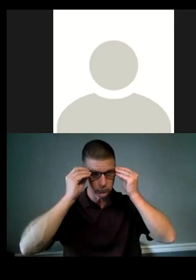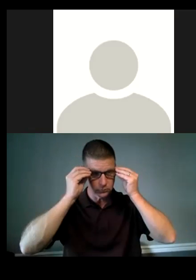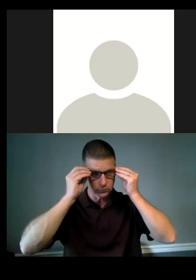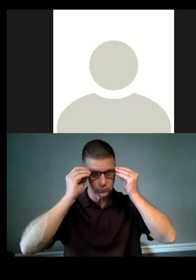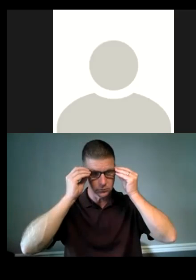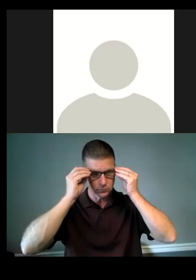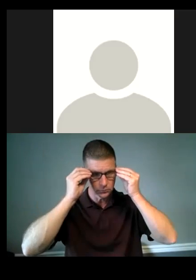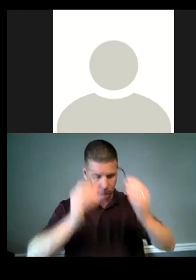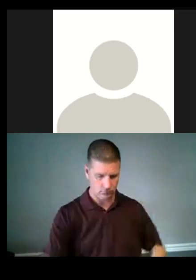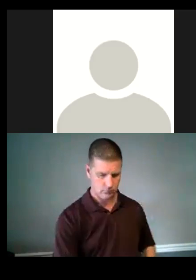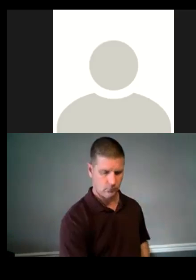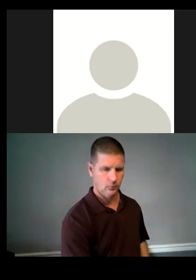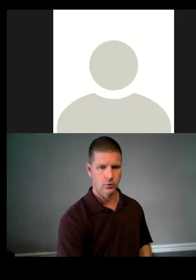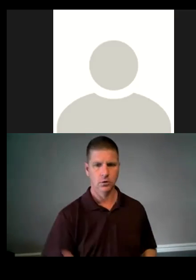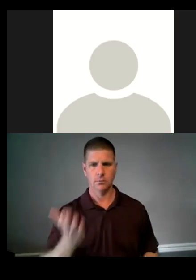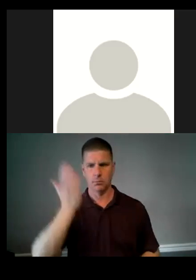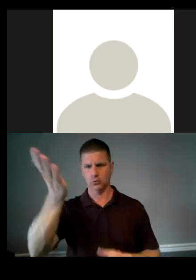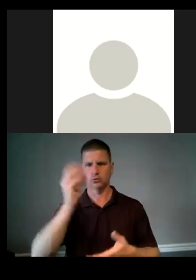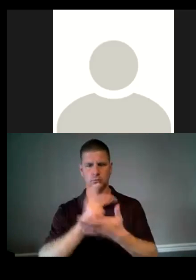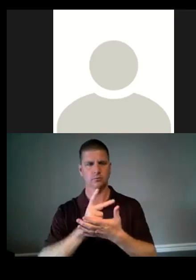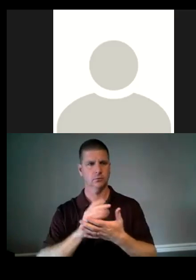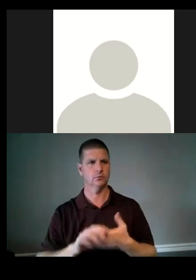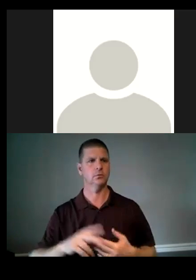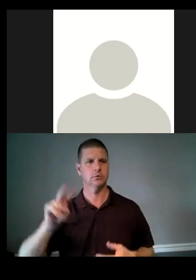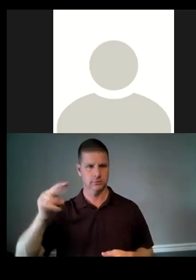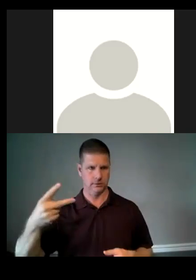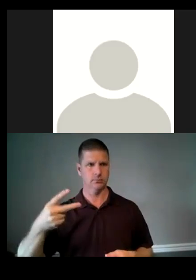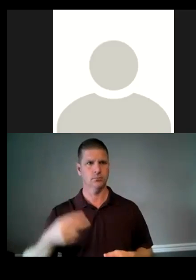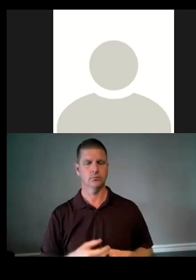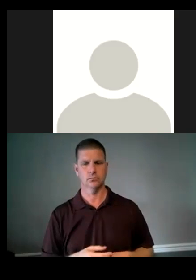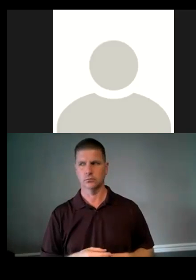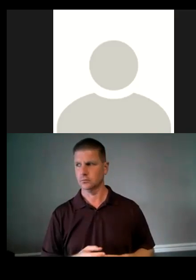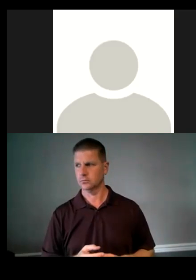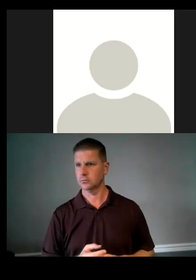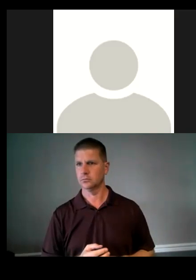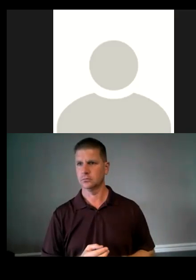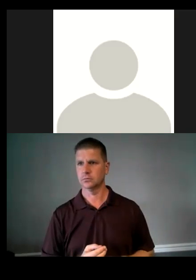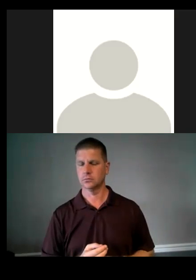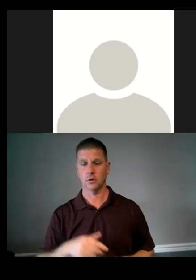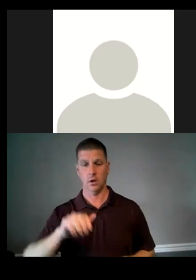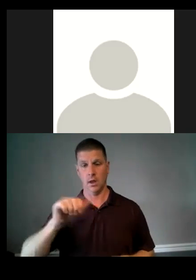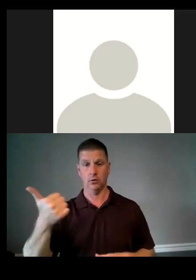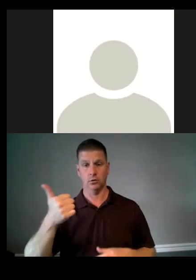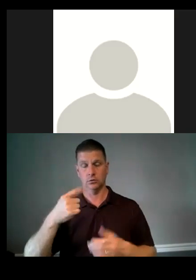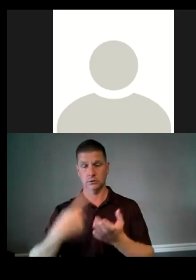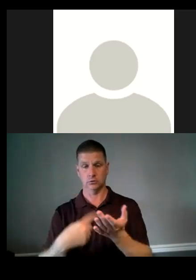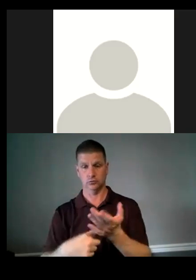Motion to approve. Thank you. Second. Thank you very much. Any further discussion?